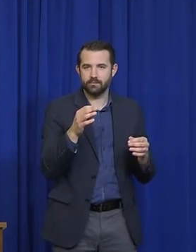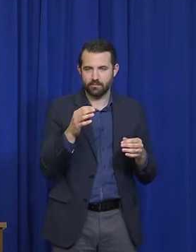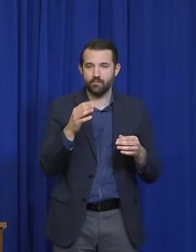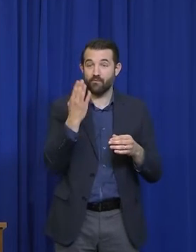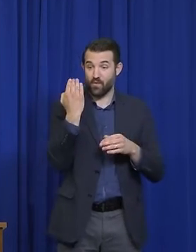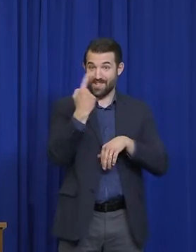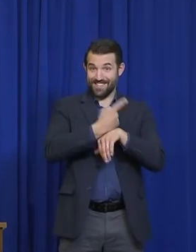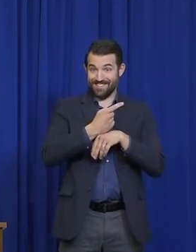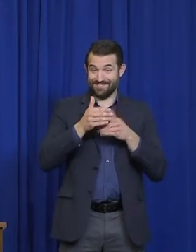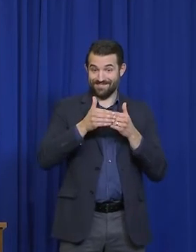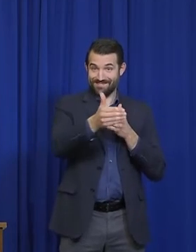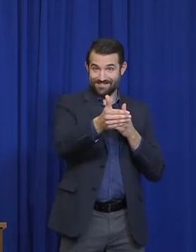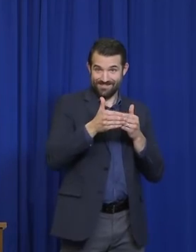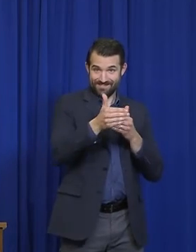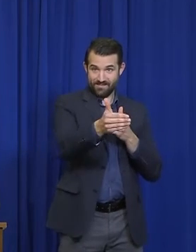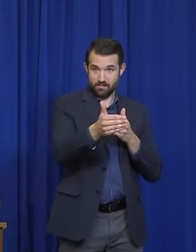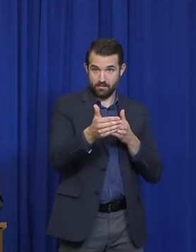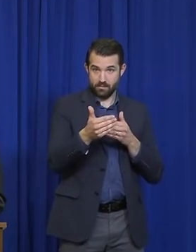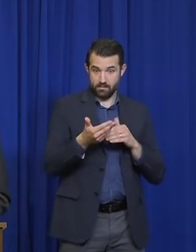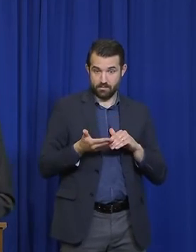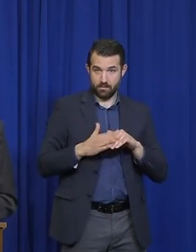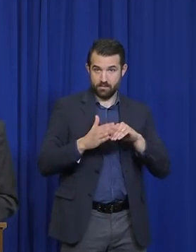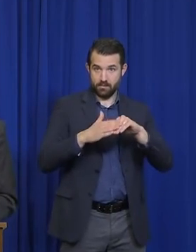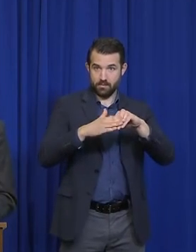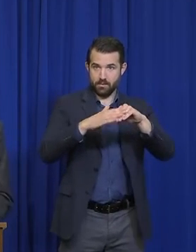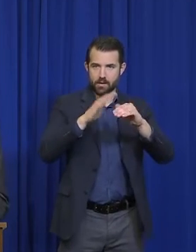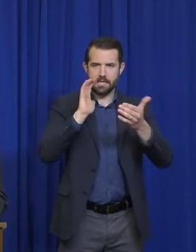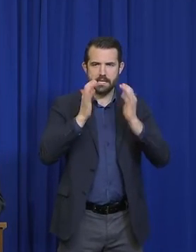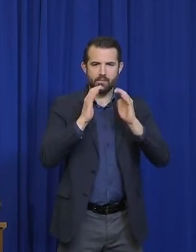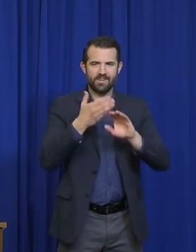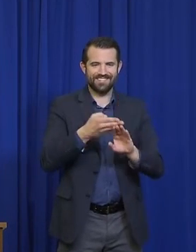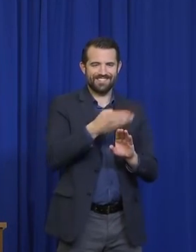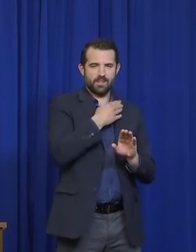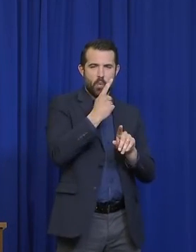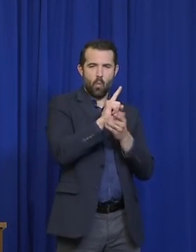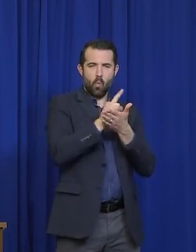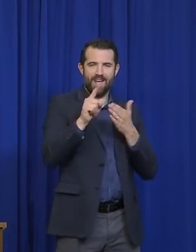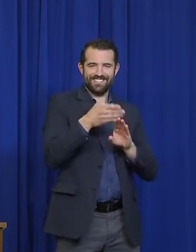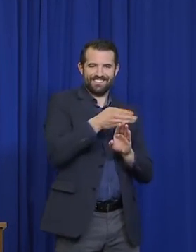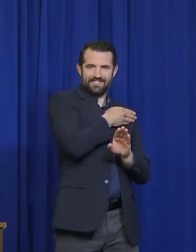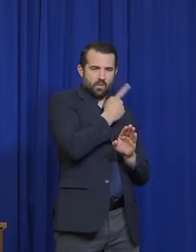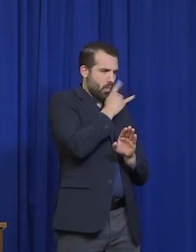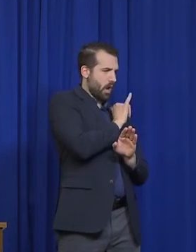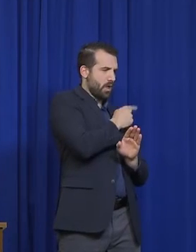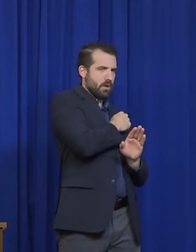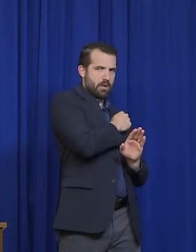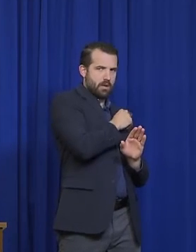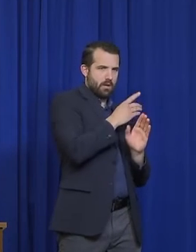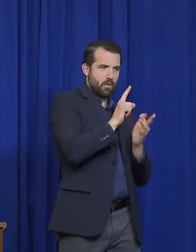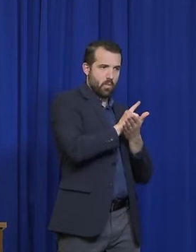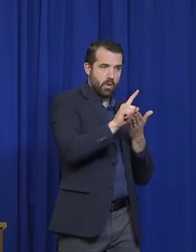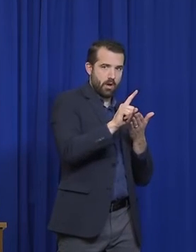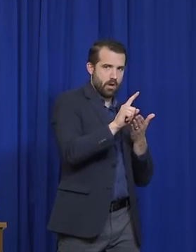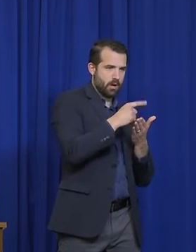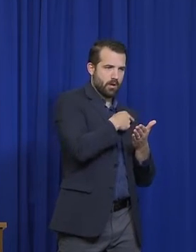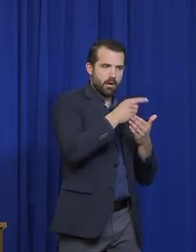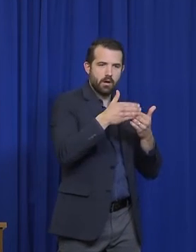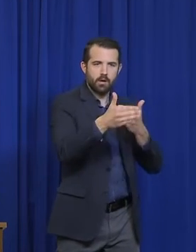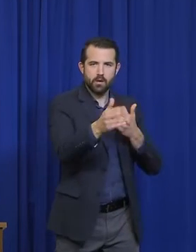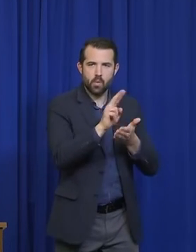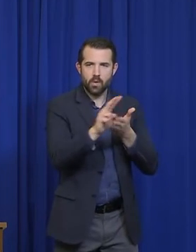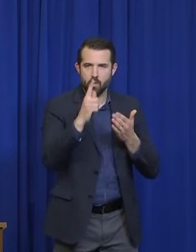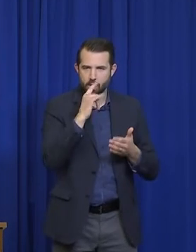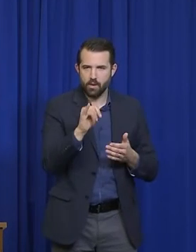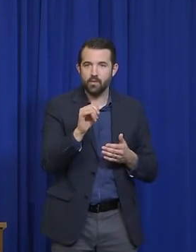words. But, T.J., what I just want to emphasize is that for each and every one of the criteria that we've talked about, we've defined